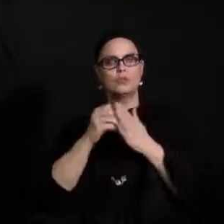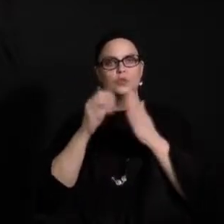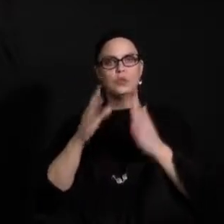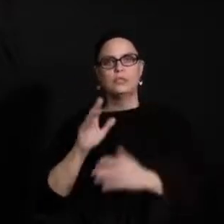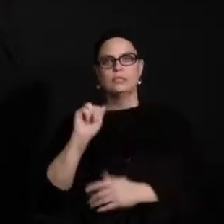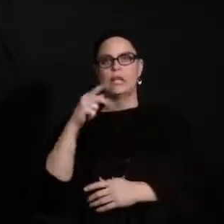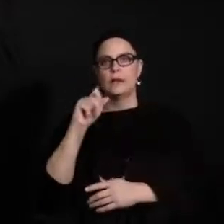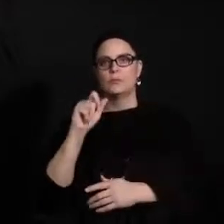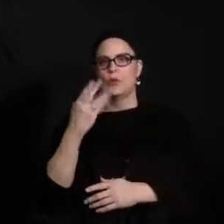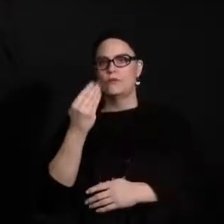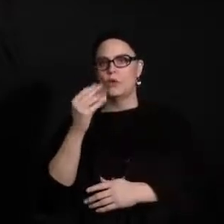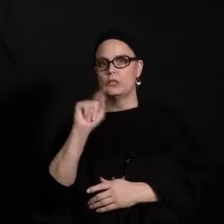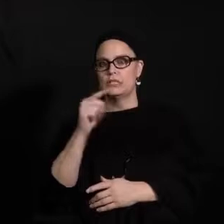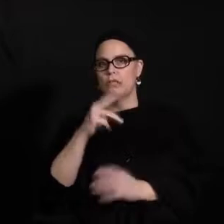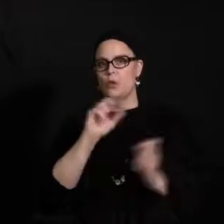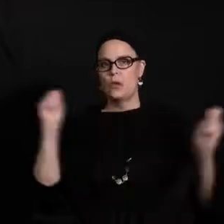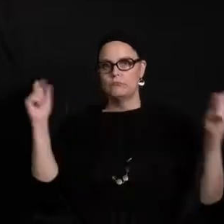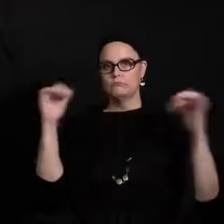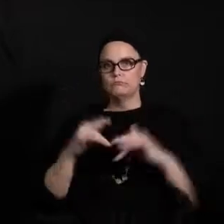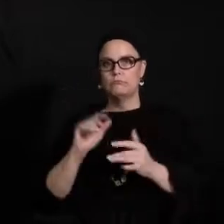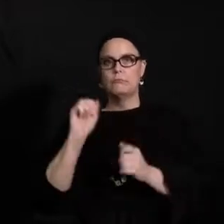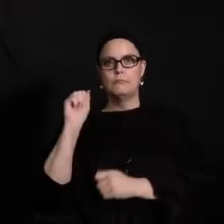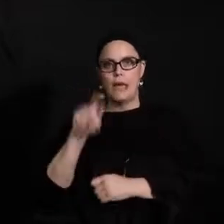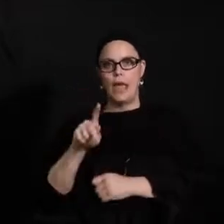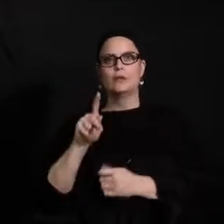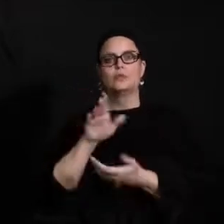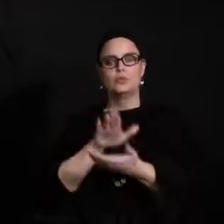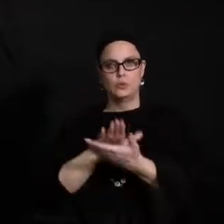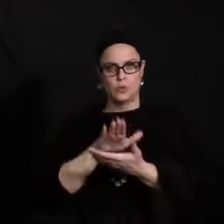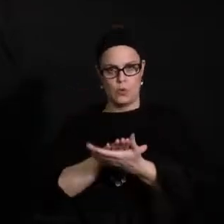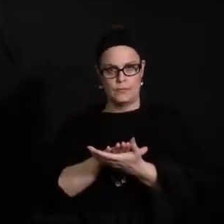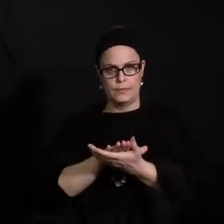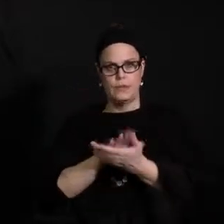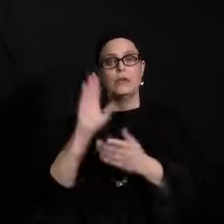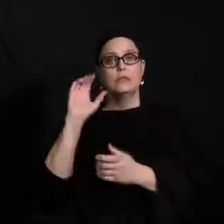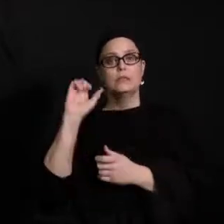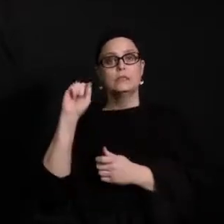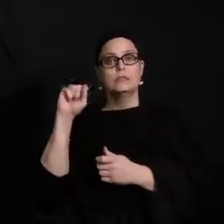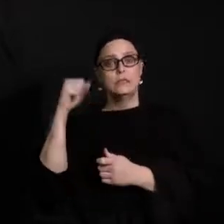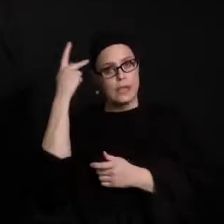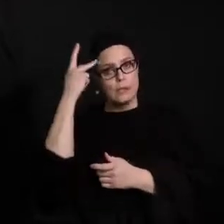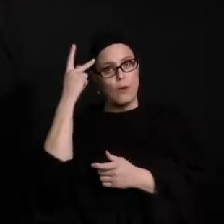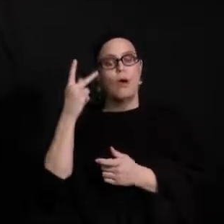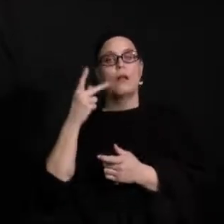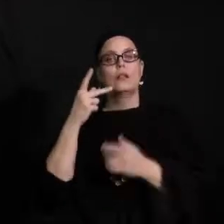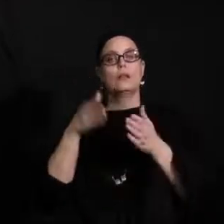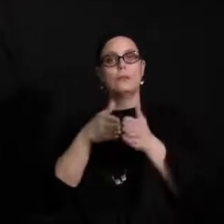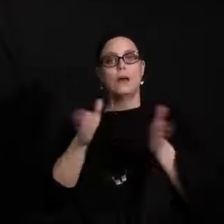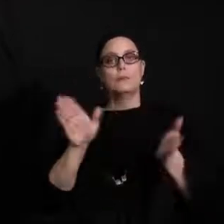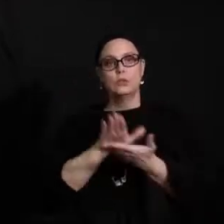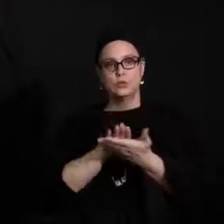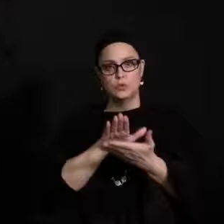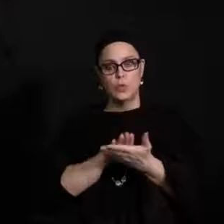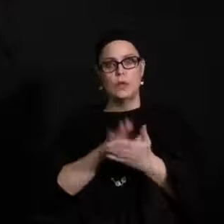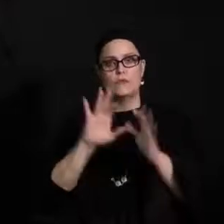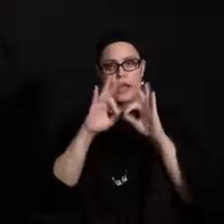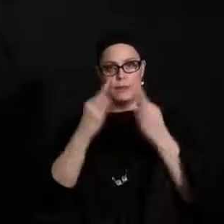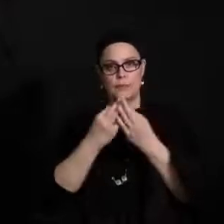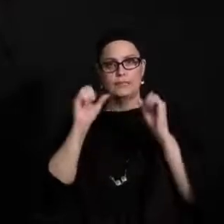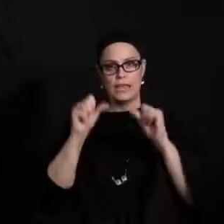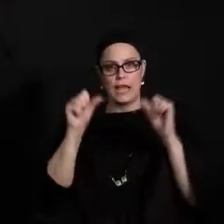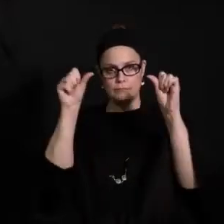April 14th, and all questions are welcome. St. Paul Public Schools families are invited to post their questions